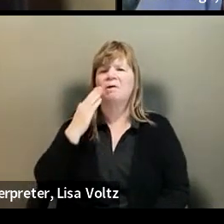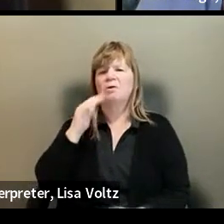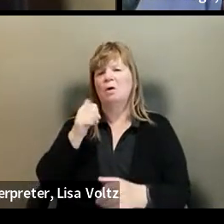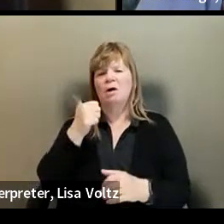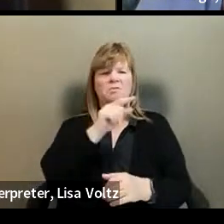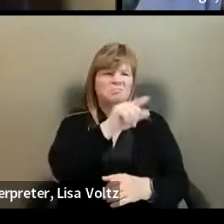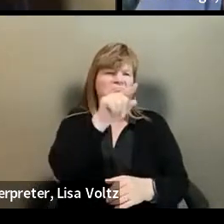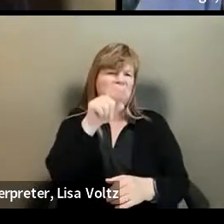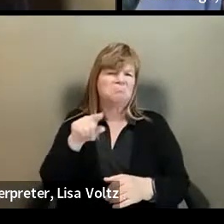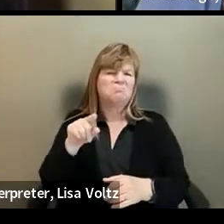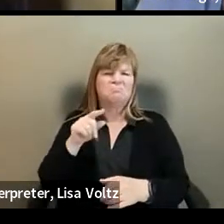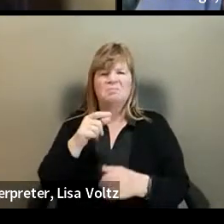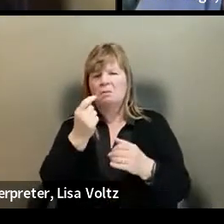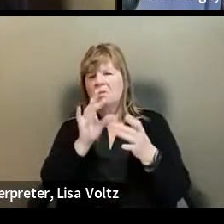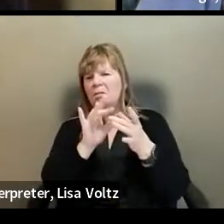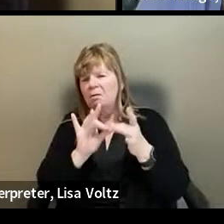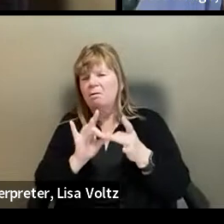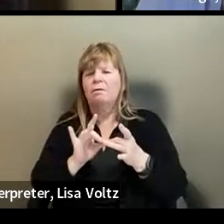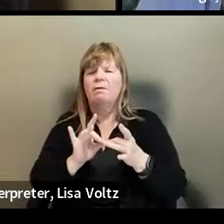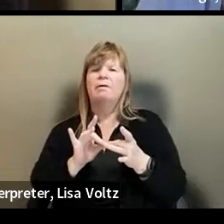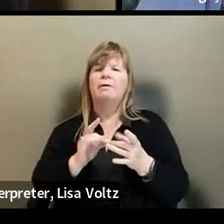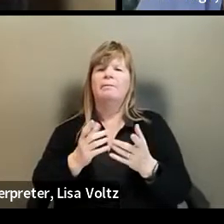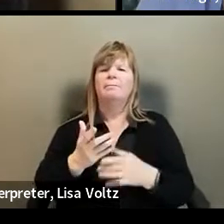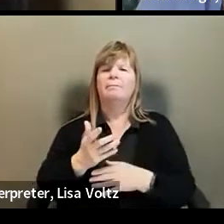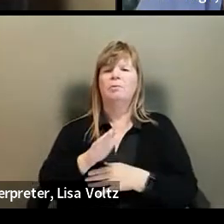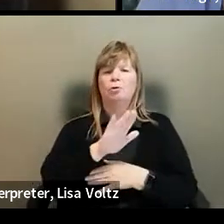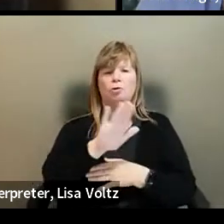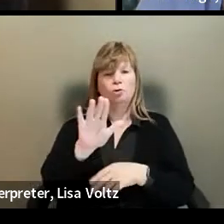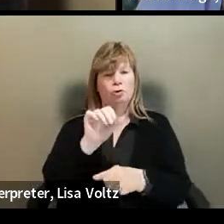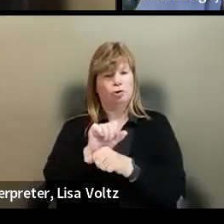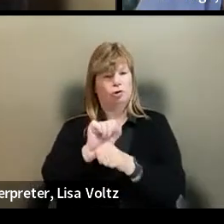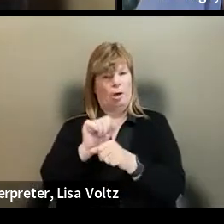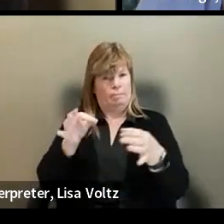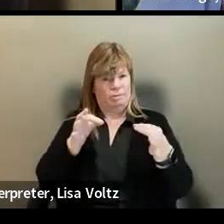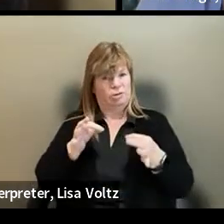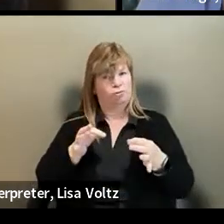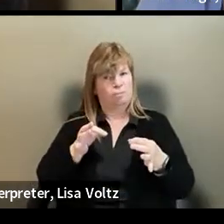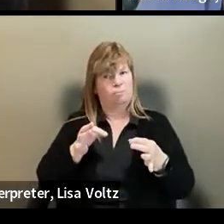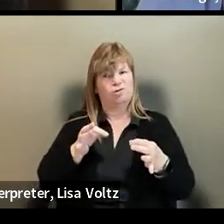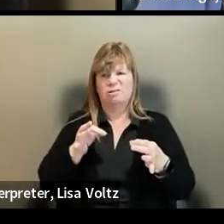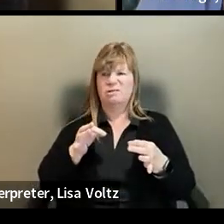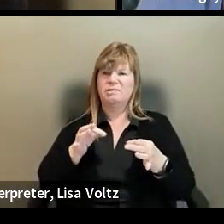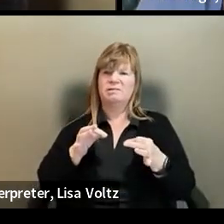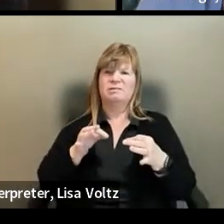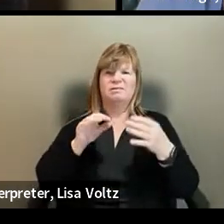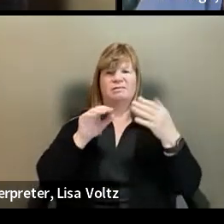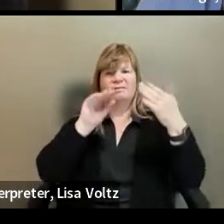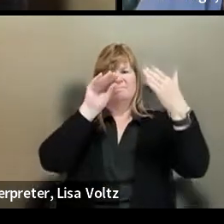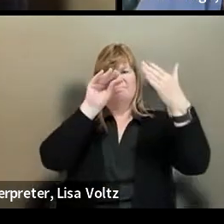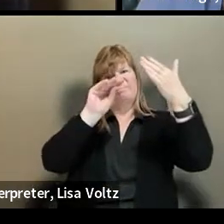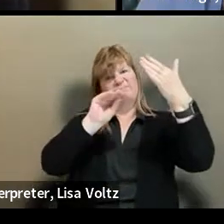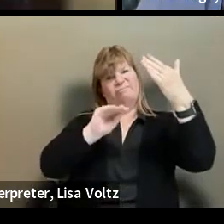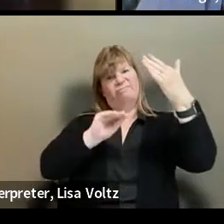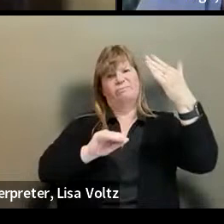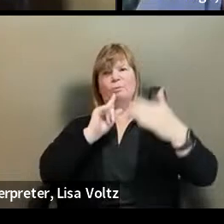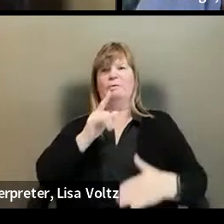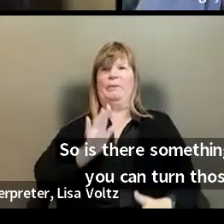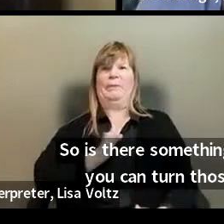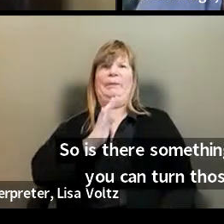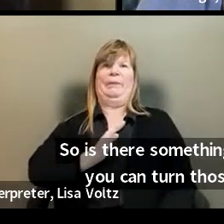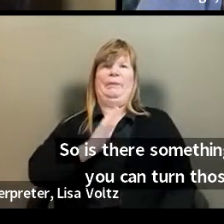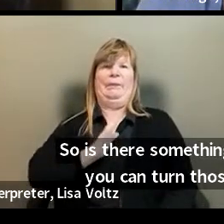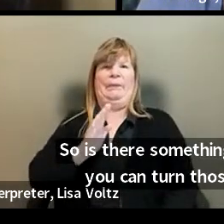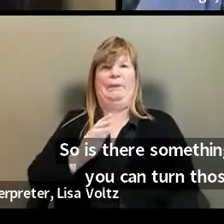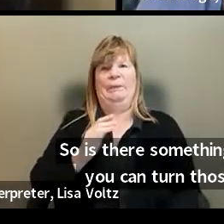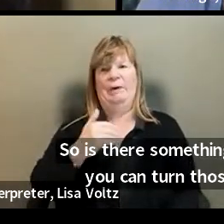other panelists have alluded to this is, are your job descriptions like stuffed with nice to haves? Um, it's so, uh,